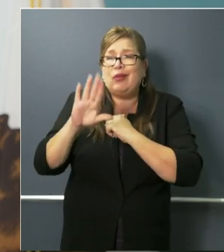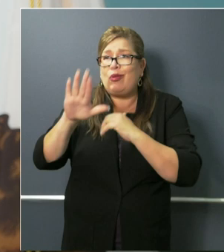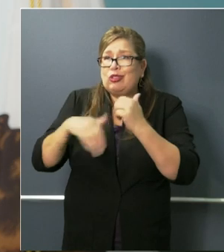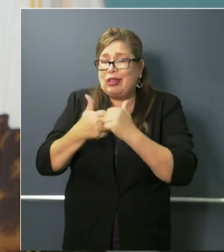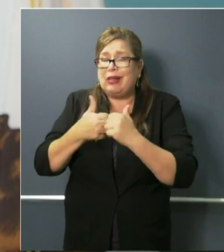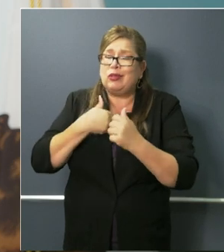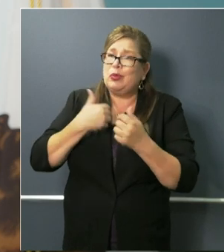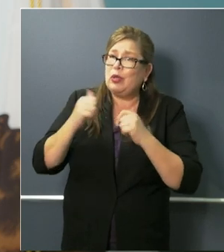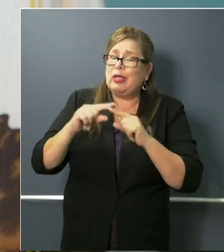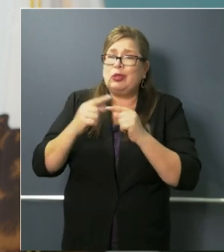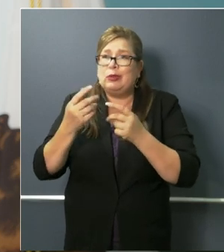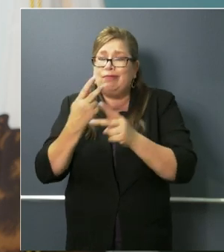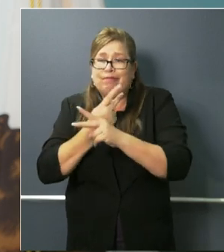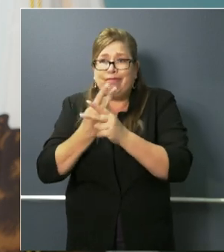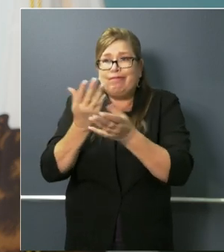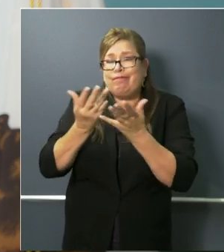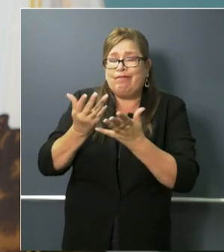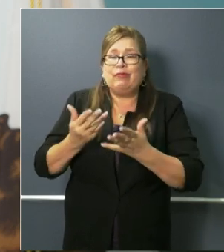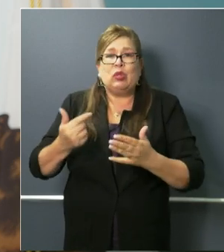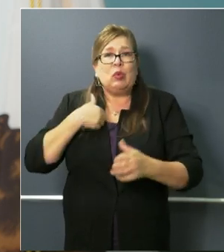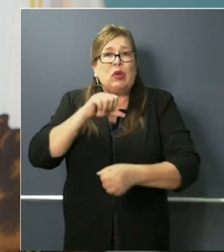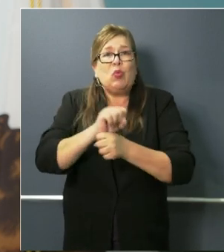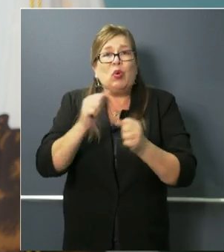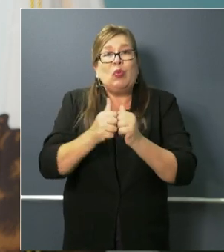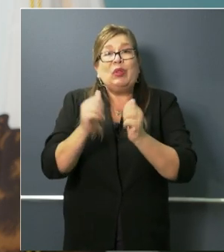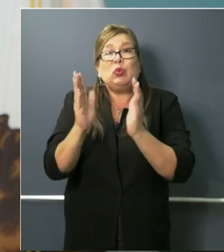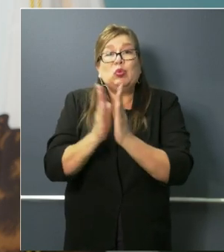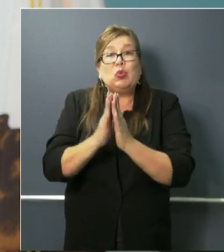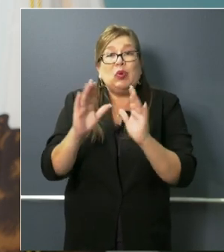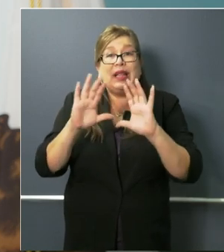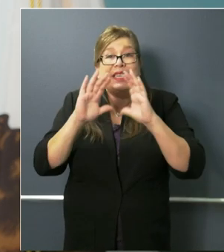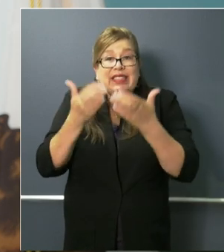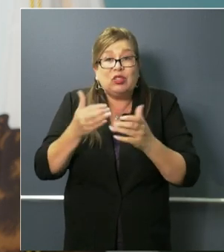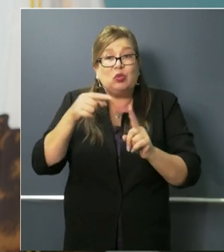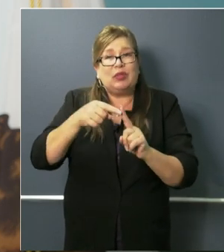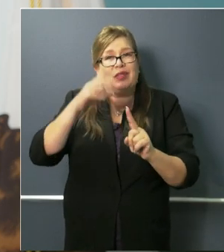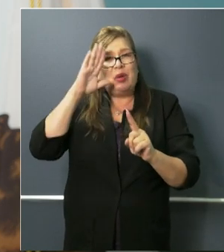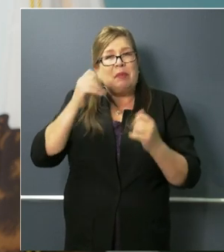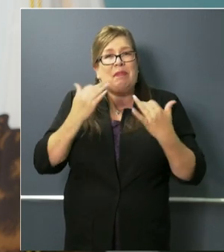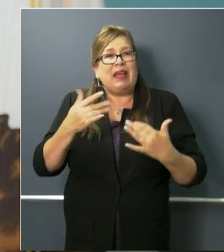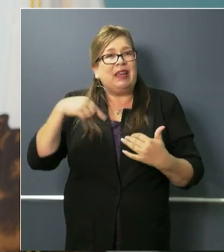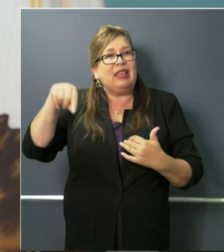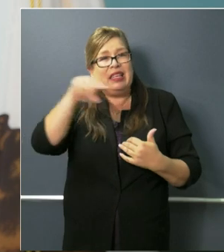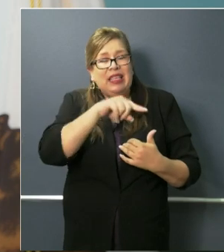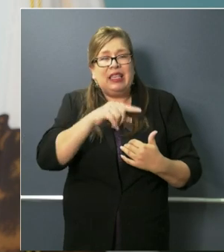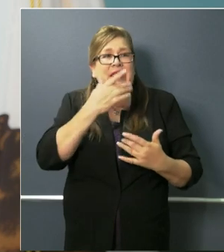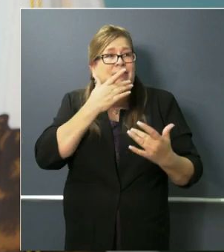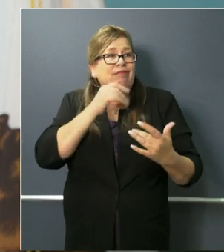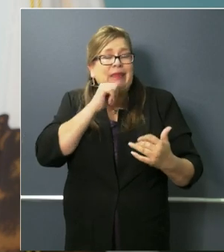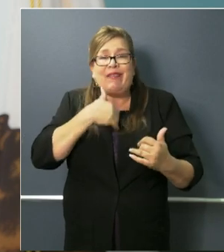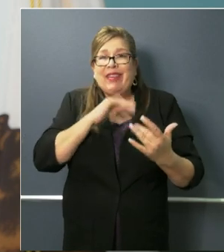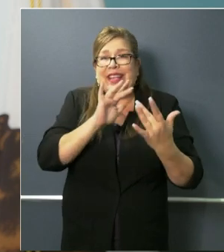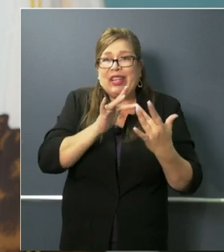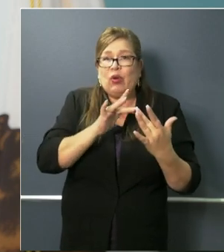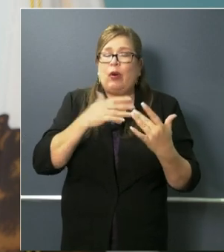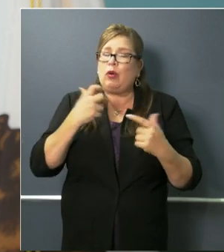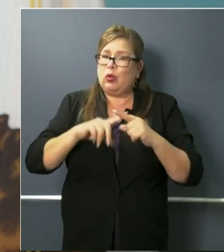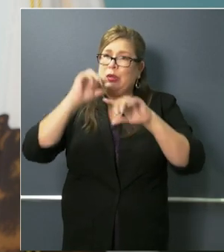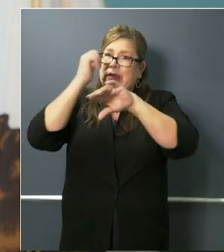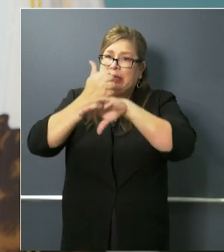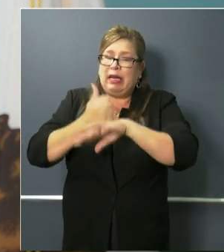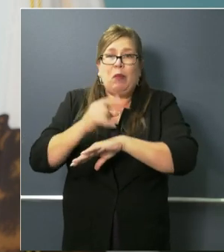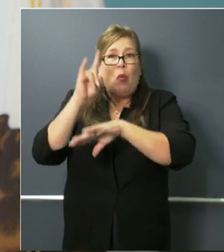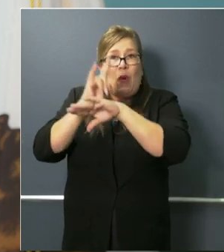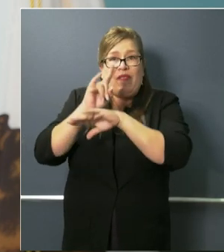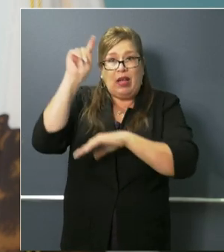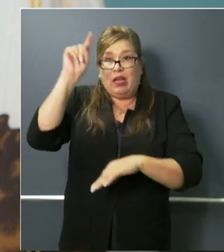large and small on making sure we get those wi-fi hot spots up and running and make sure our kids are continuing to learn despite the